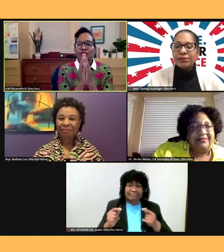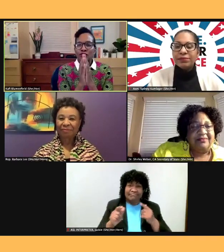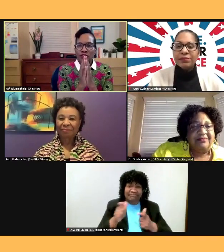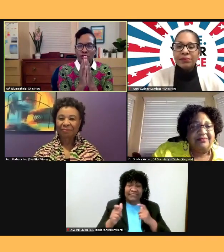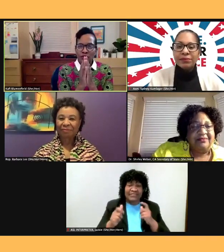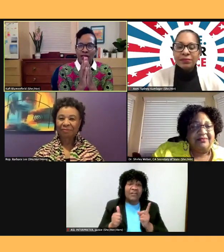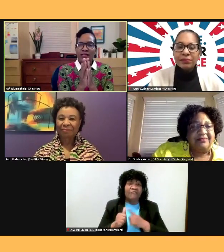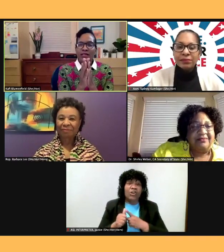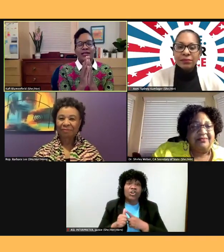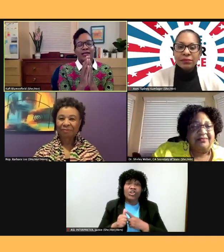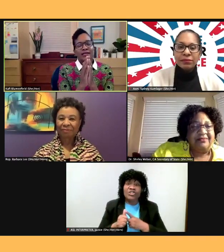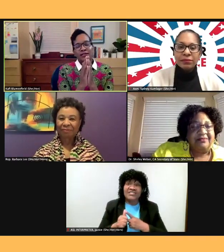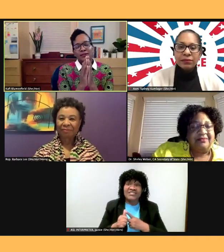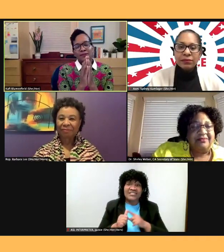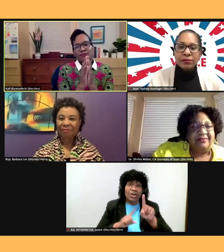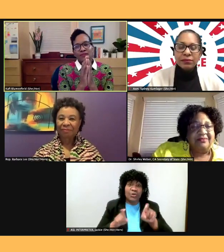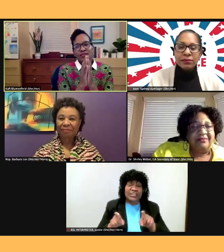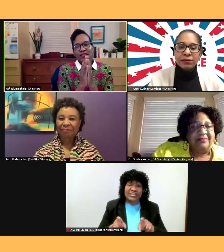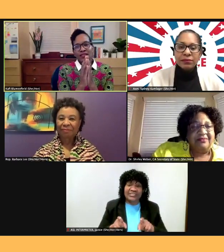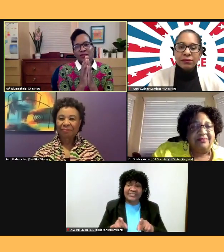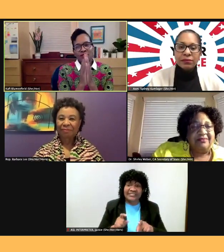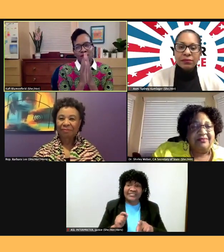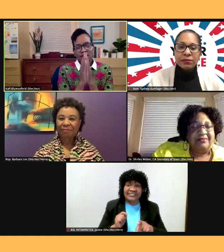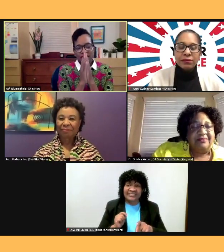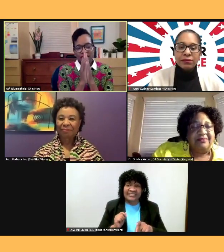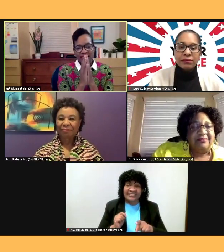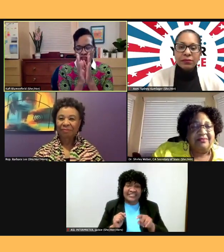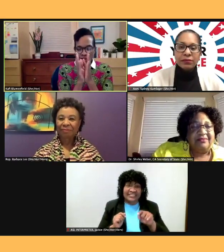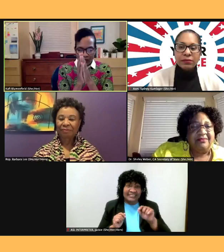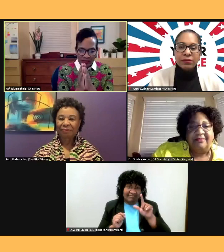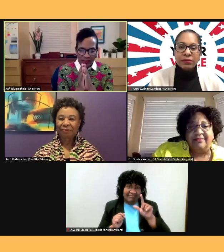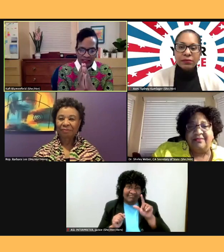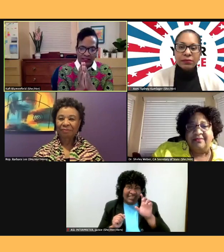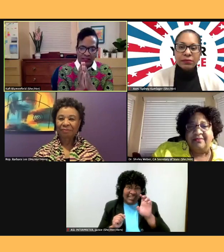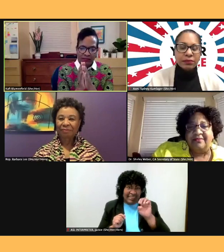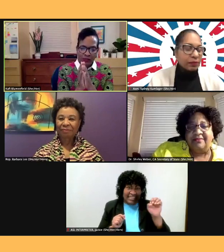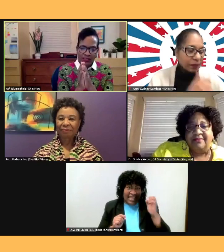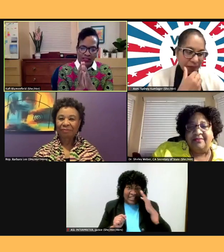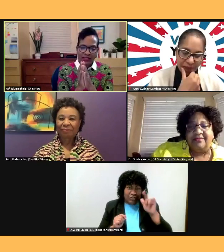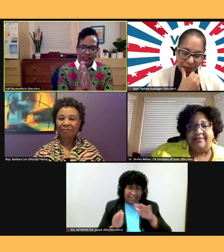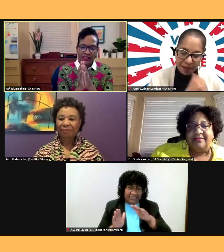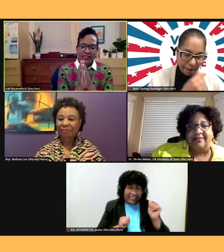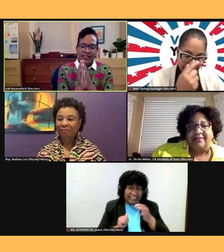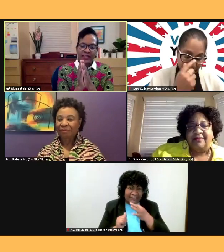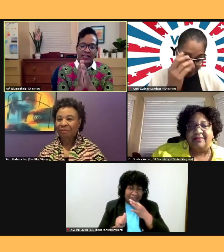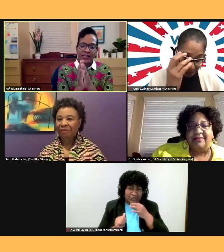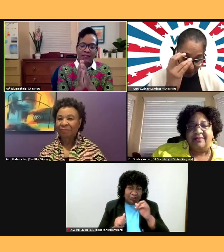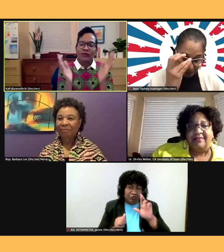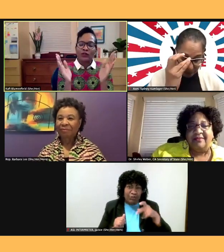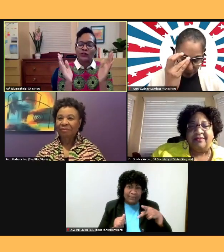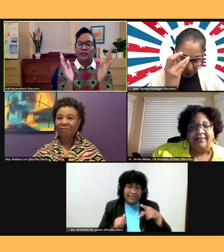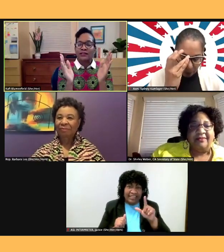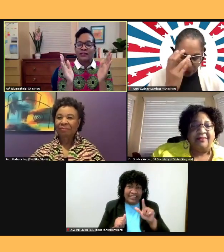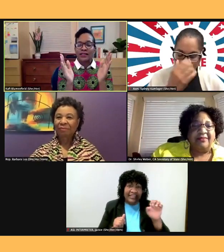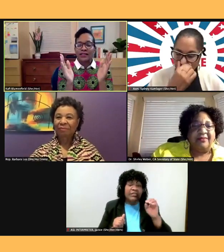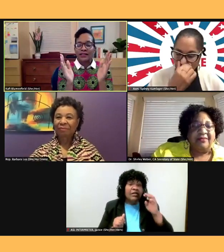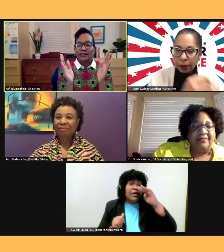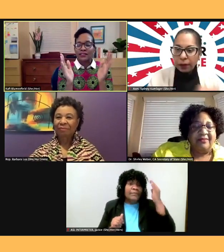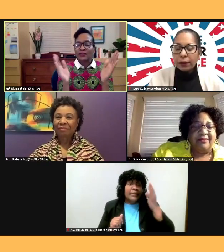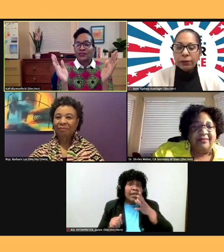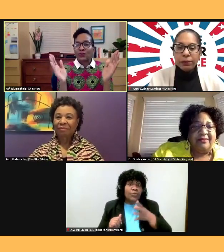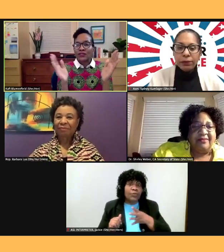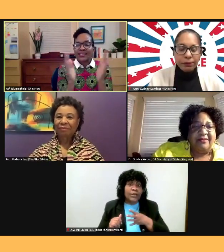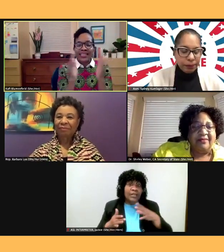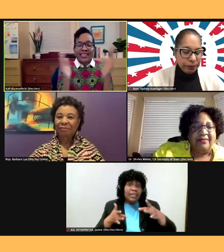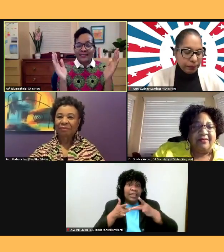um, representative leaks. I know you have to leave in a moment here. Um, black women, uh, leaders were key